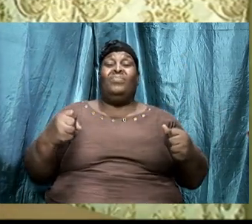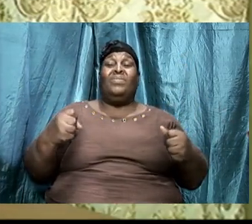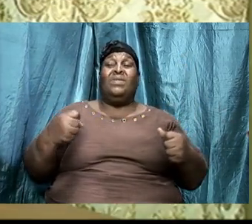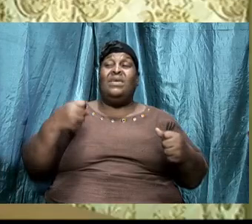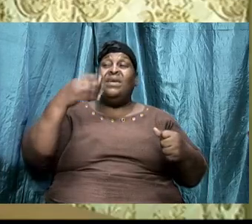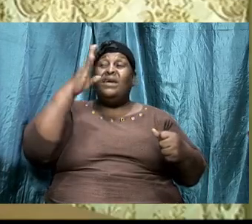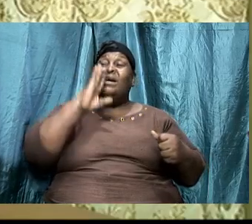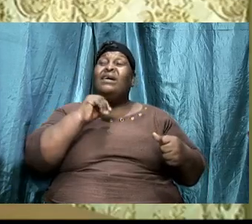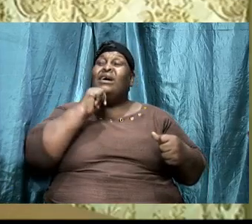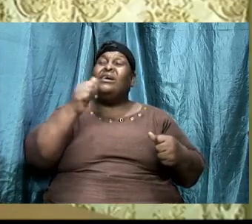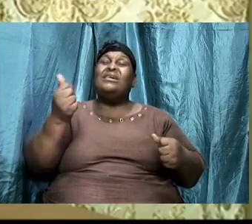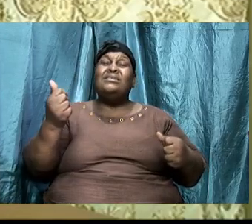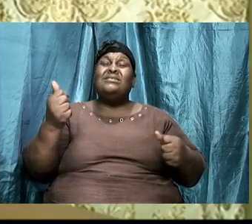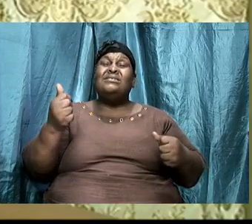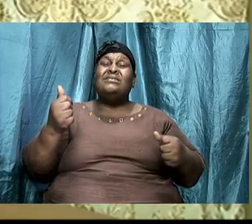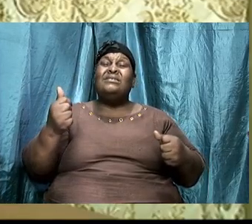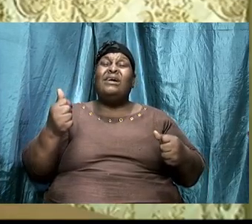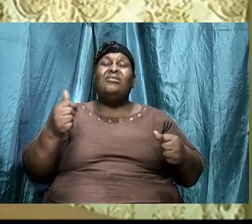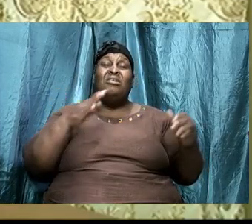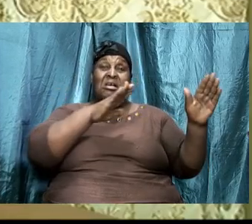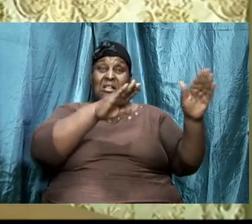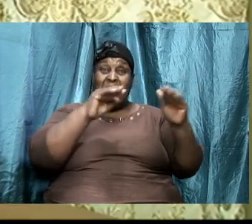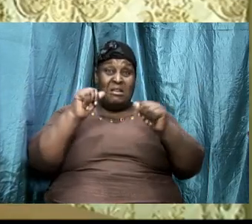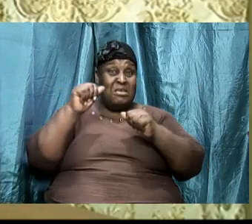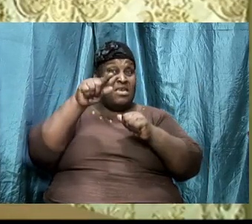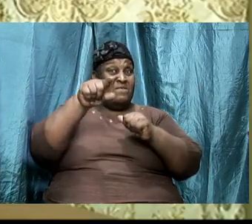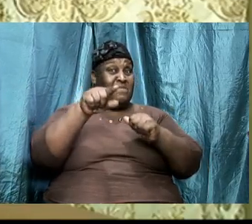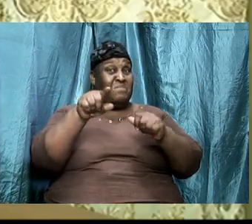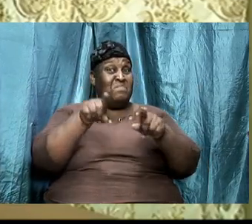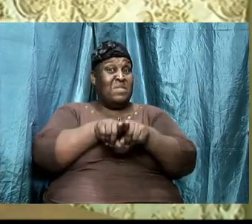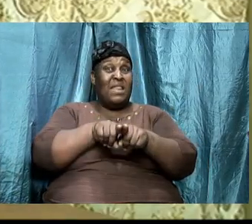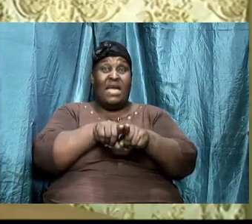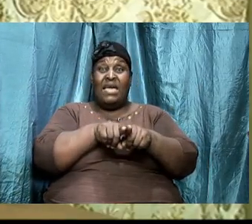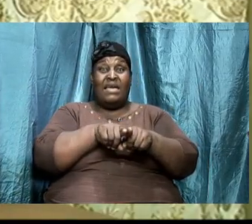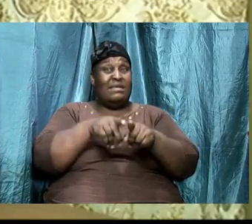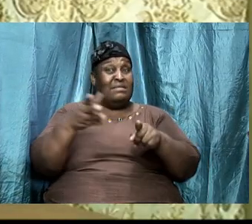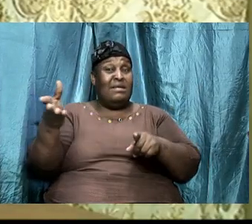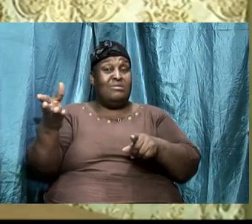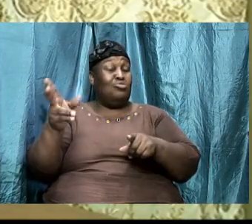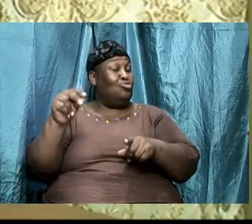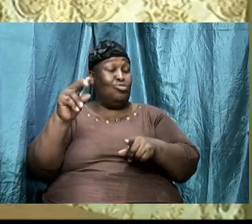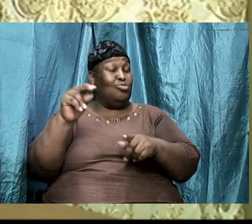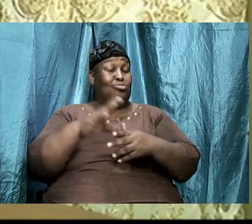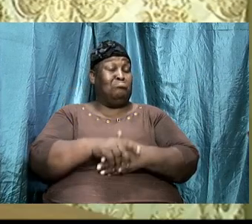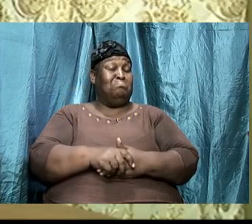God not going to depart from you just like that you know